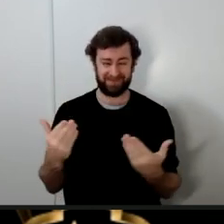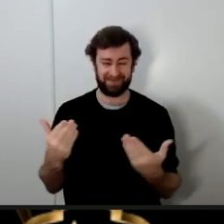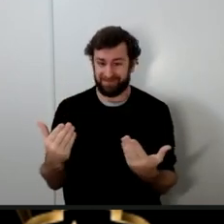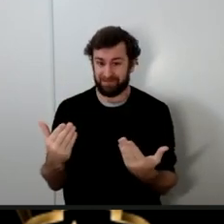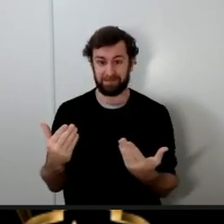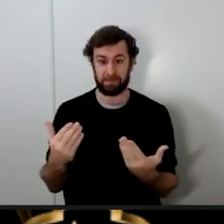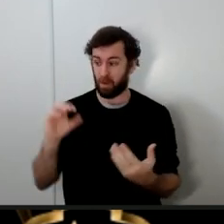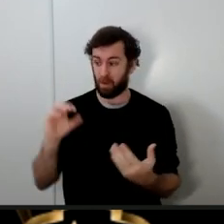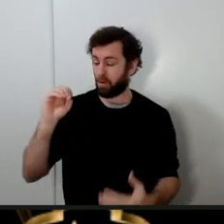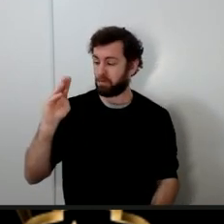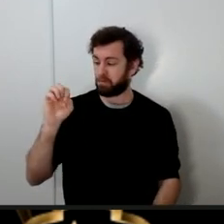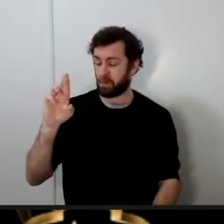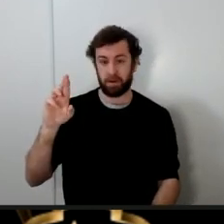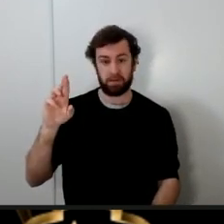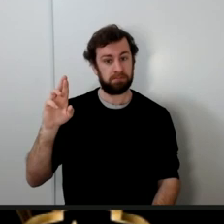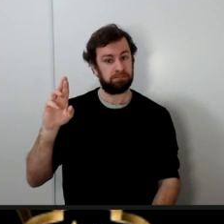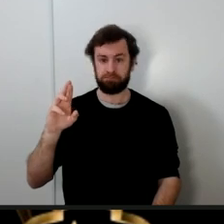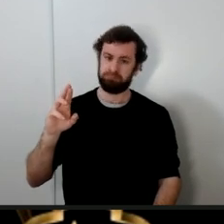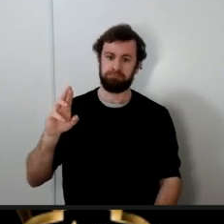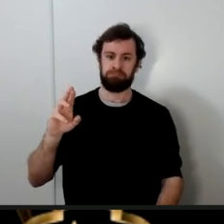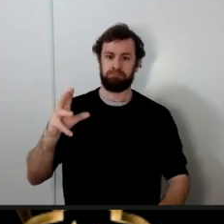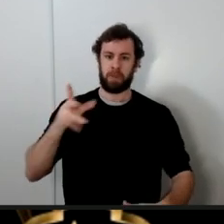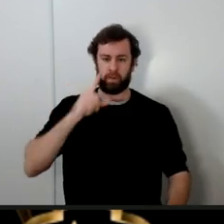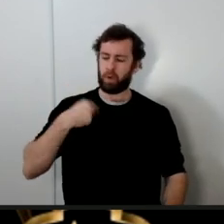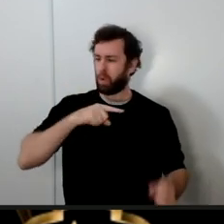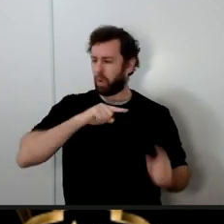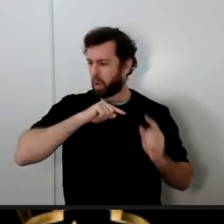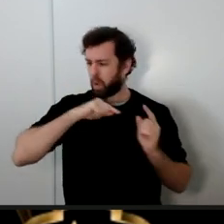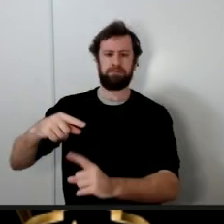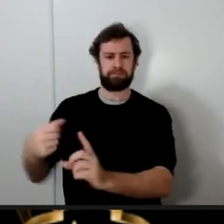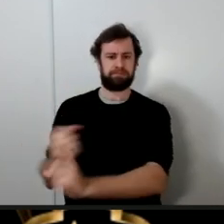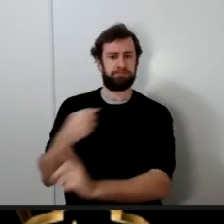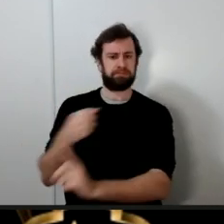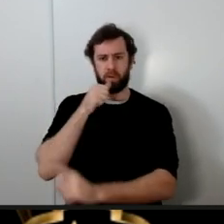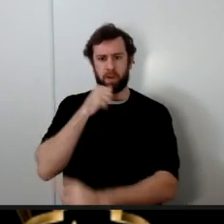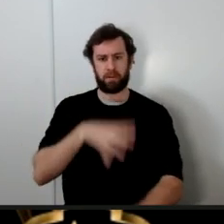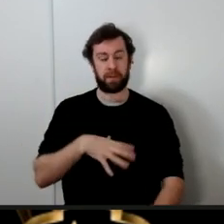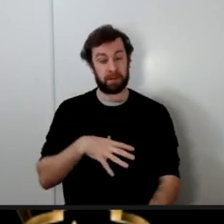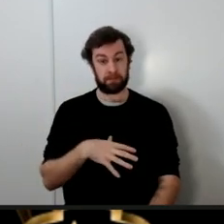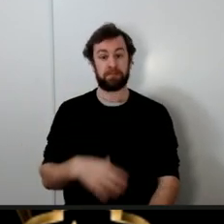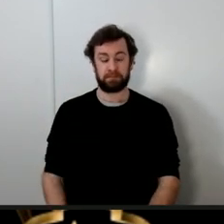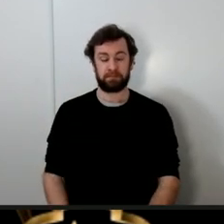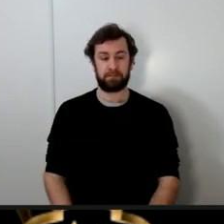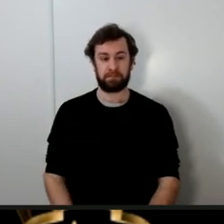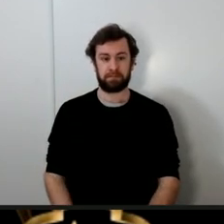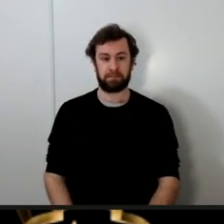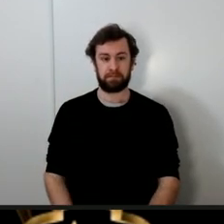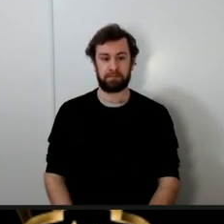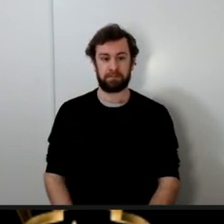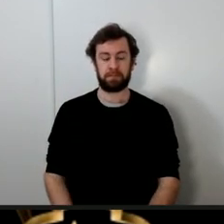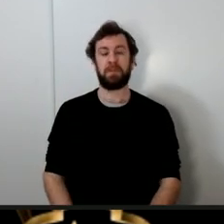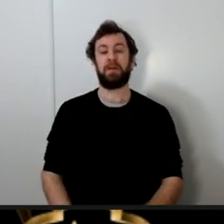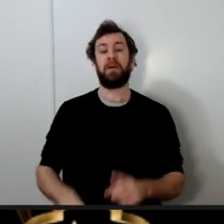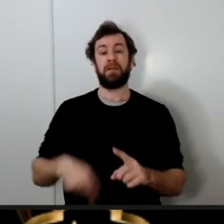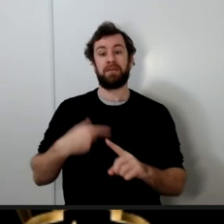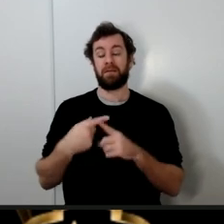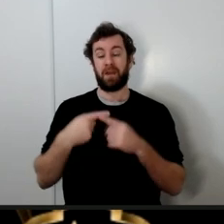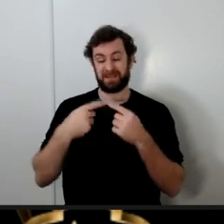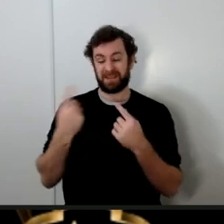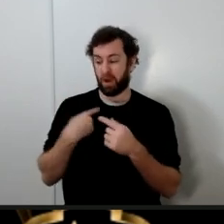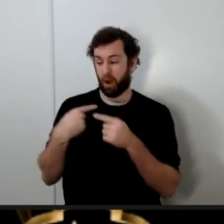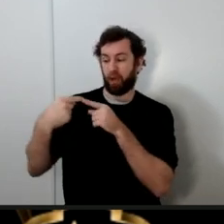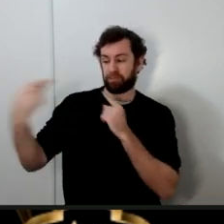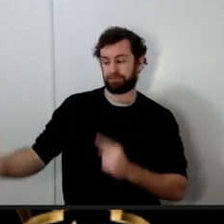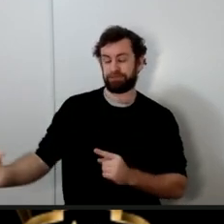did have the audacity to go and physically discipline those women now when it comes to an opposition and we know what people do in